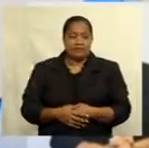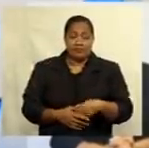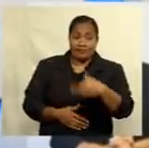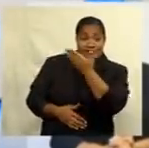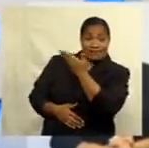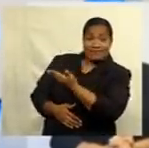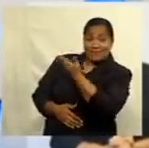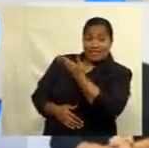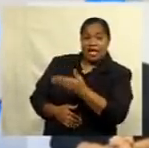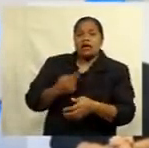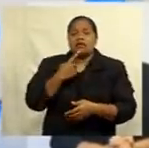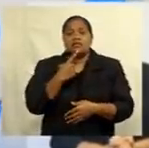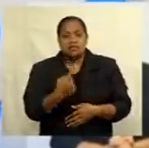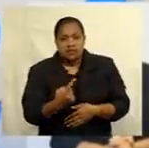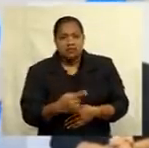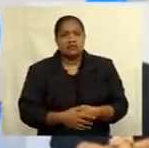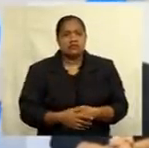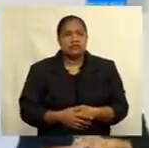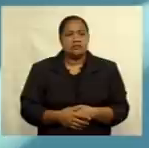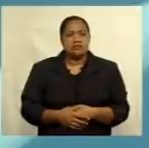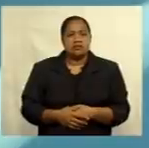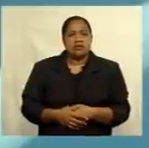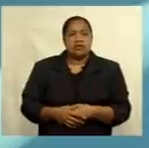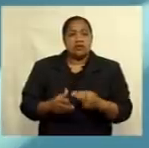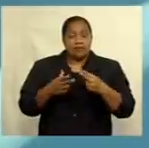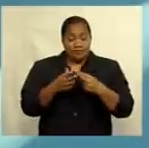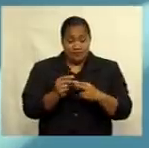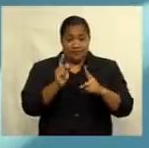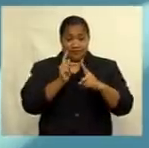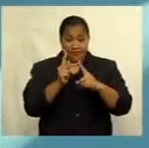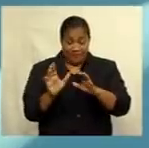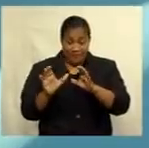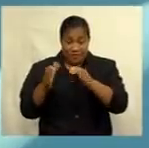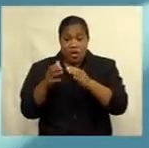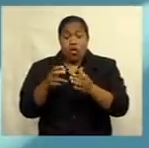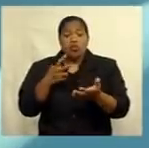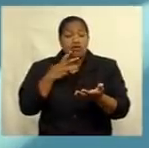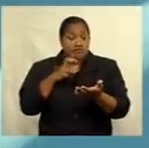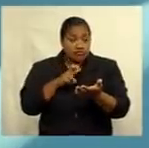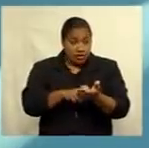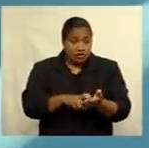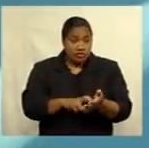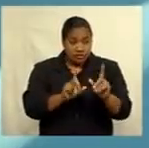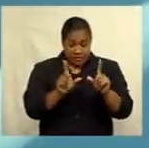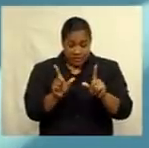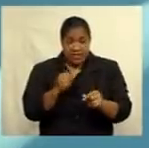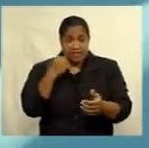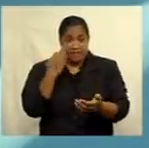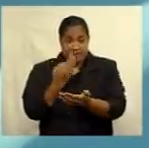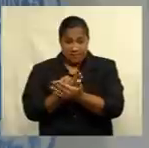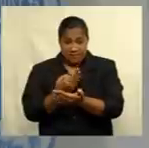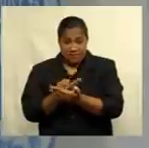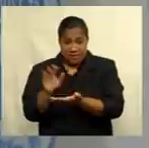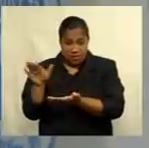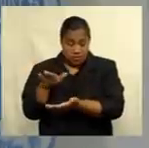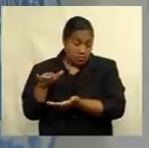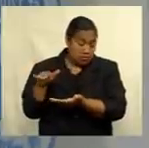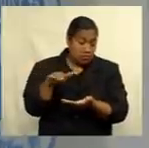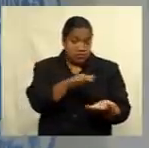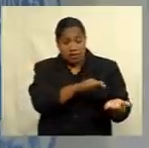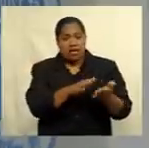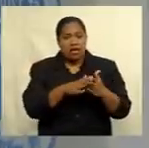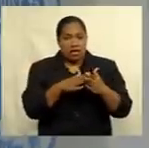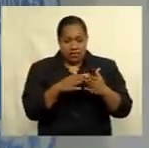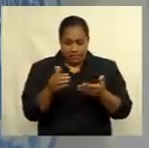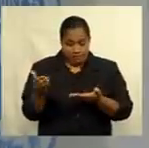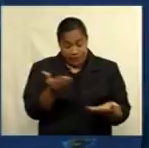Mohammed Sanim, says in accordance with the Political Parties Registration, Conduct and Funding and Disclosures Act, the Registrar will now